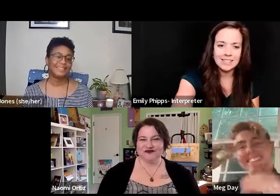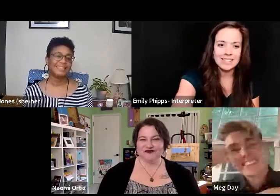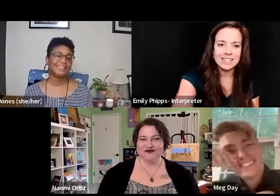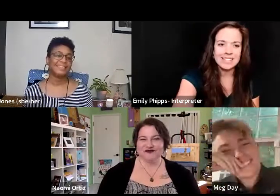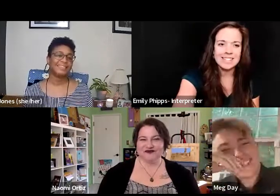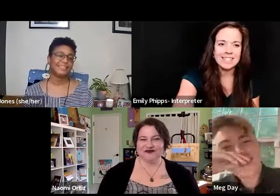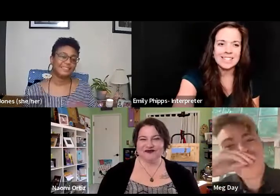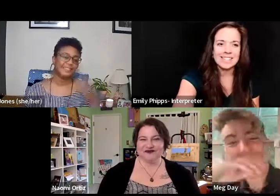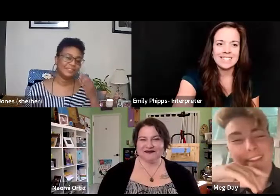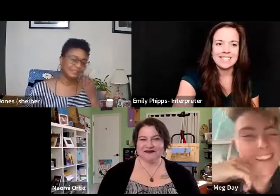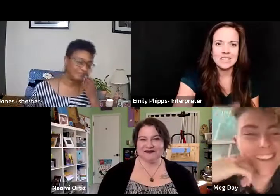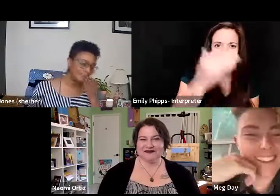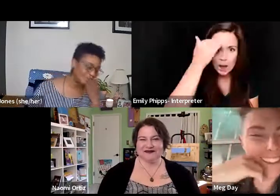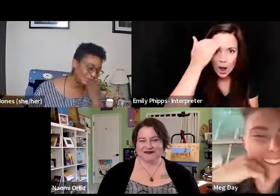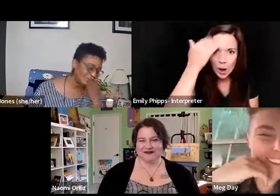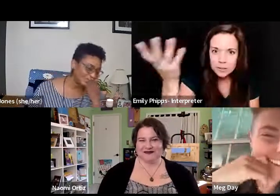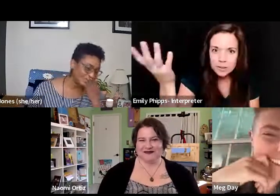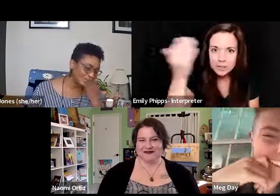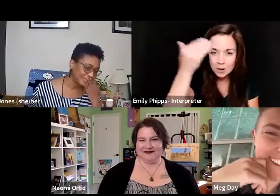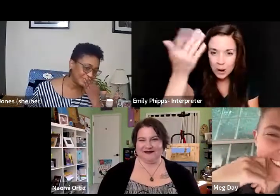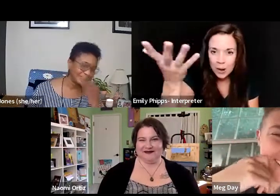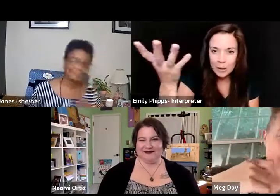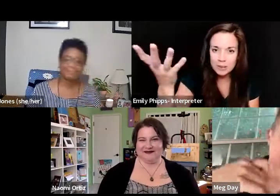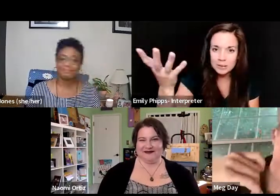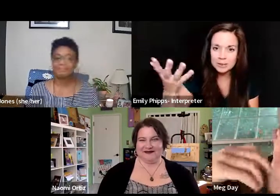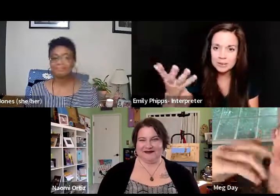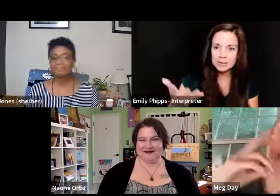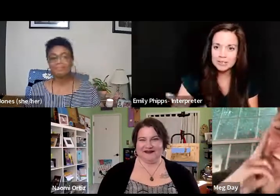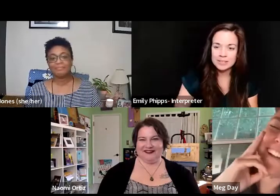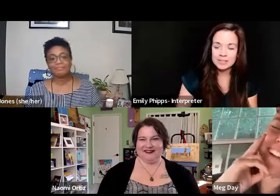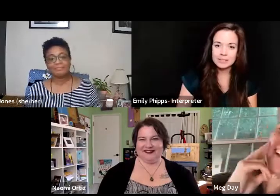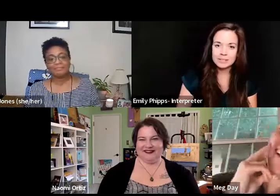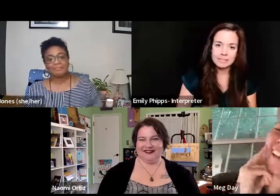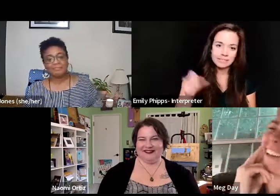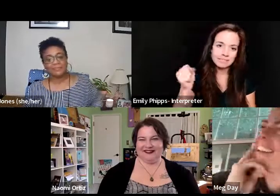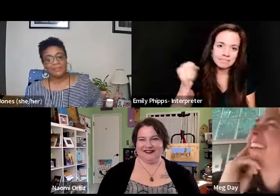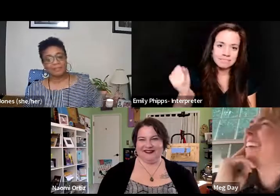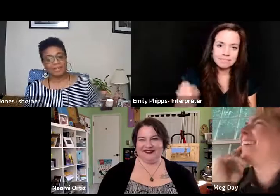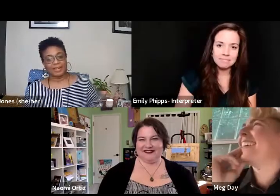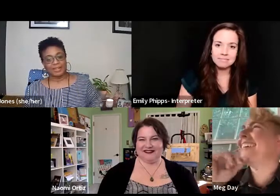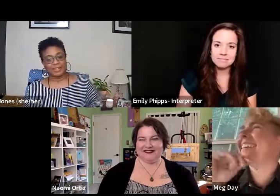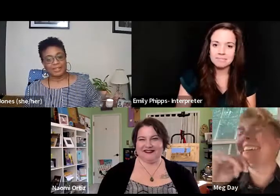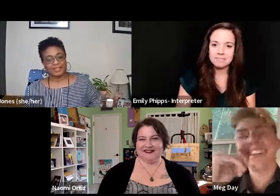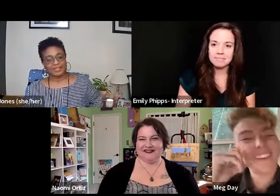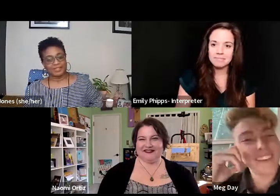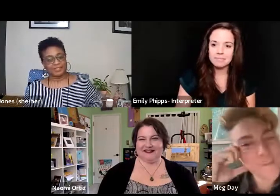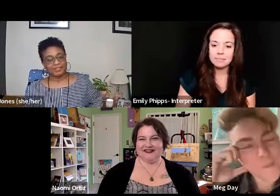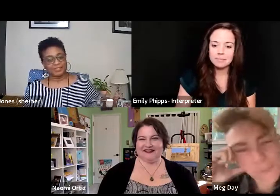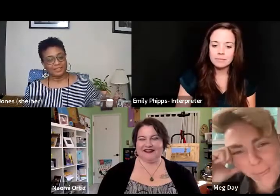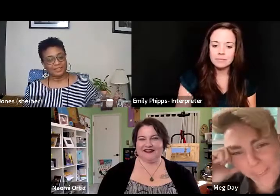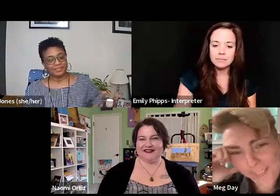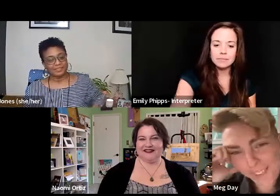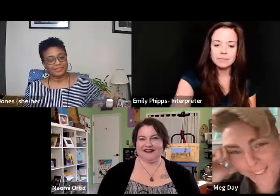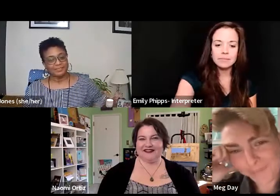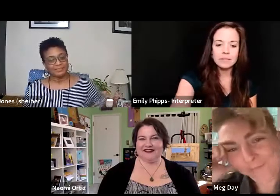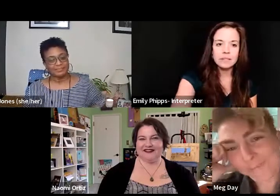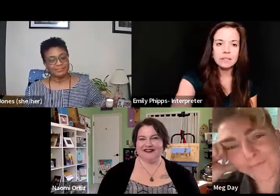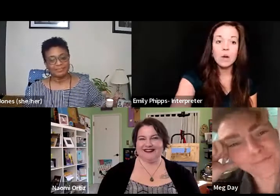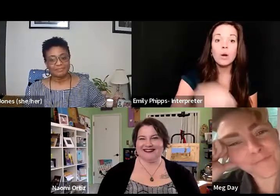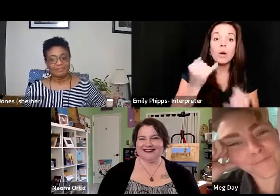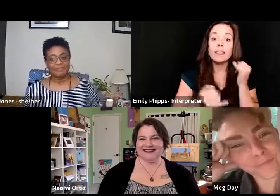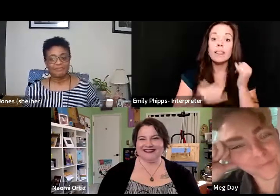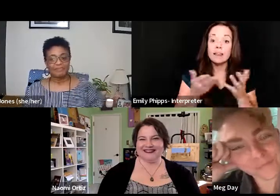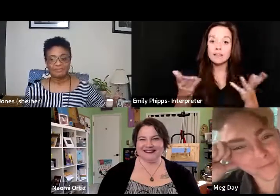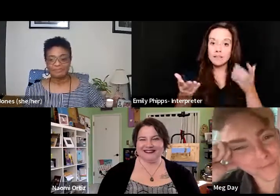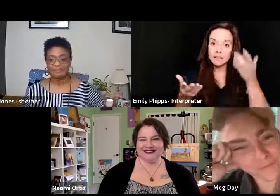You know? You know? Yeah. That. Oh, and that story is okay. Oh, last thing. Sorry.